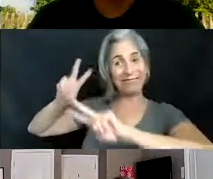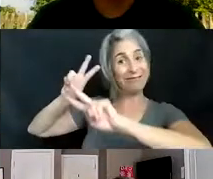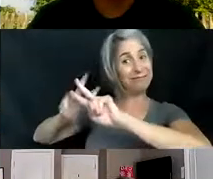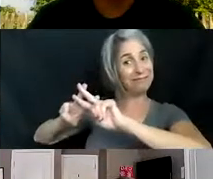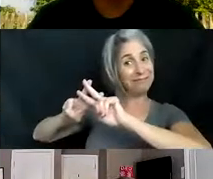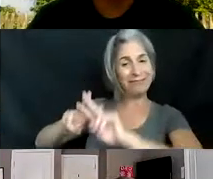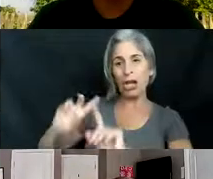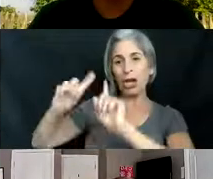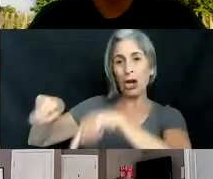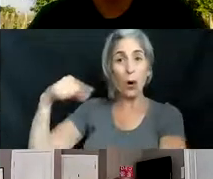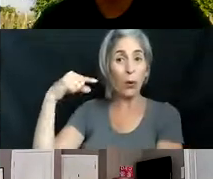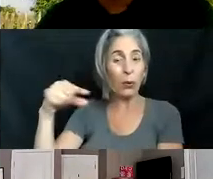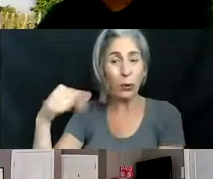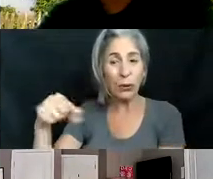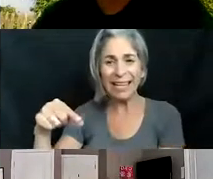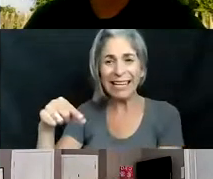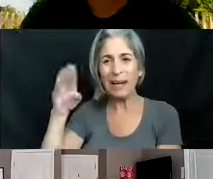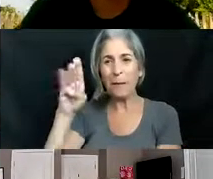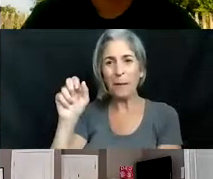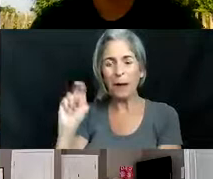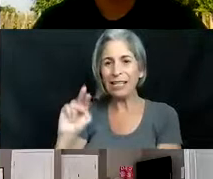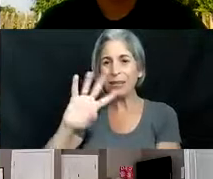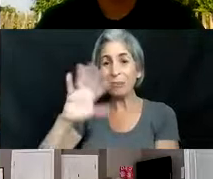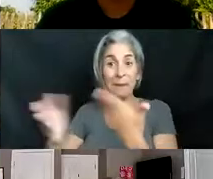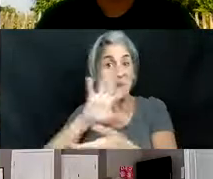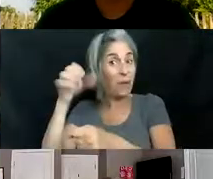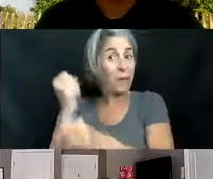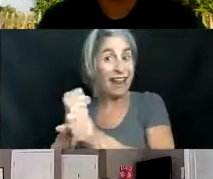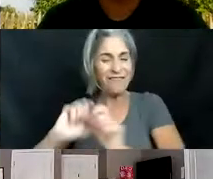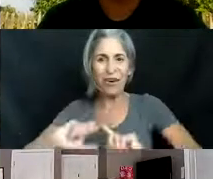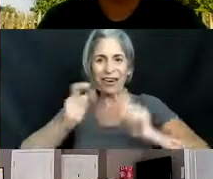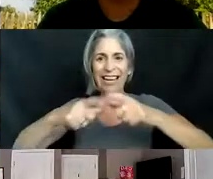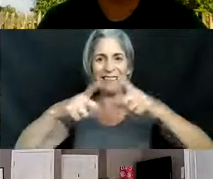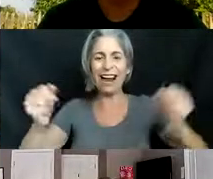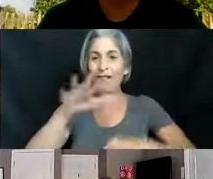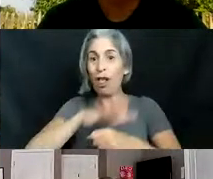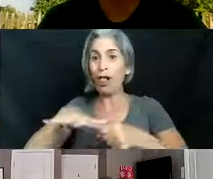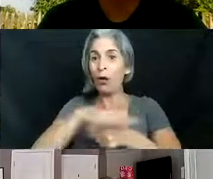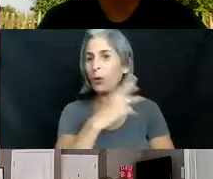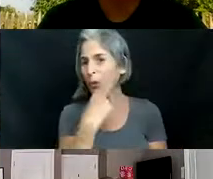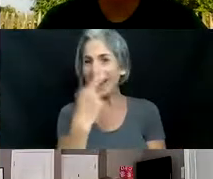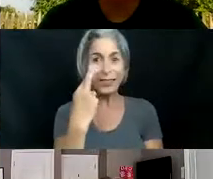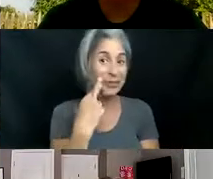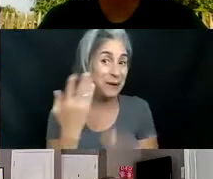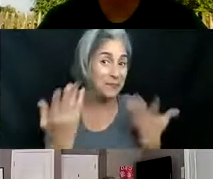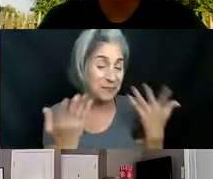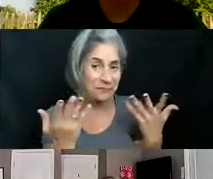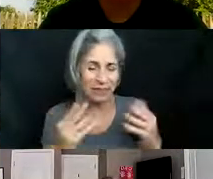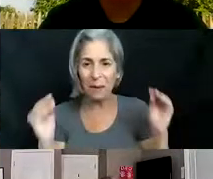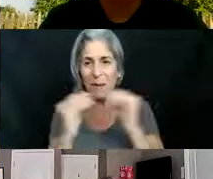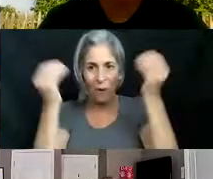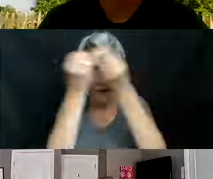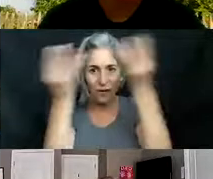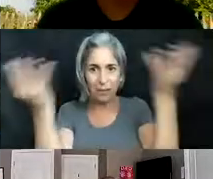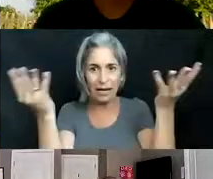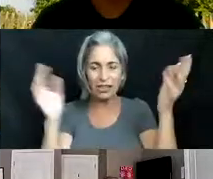hashtag you can win or enter to win a gift card to our local restaurants um there's more information about our